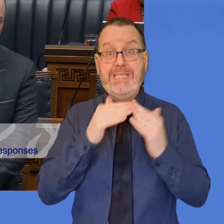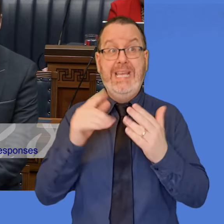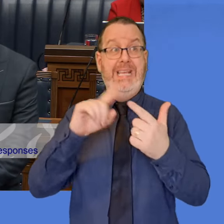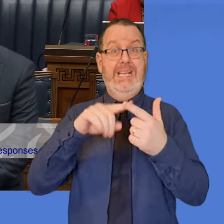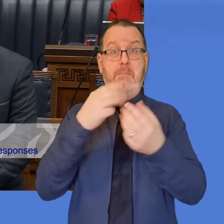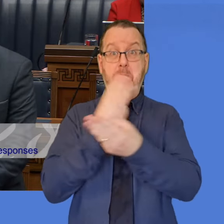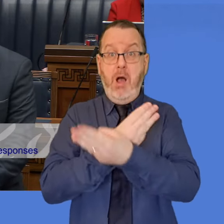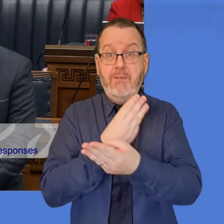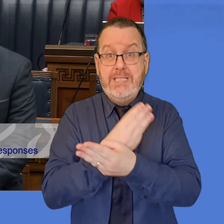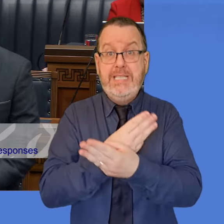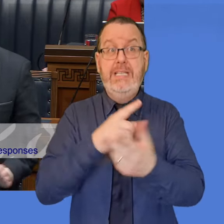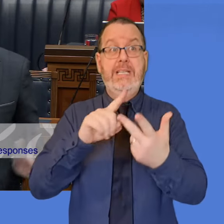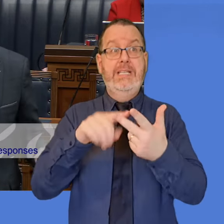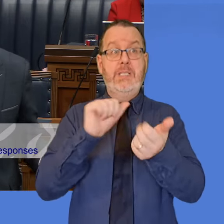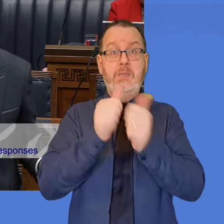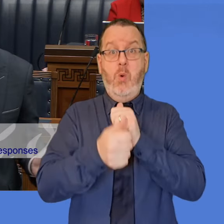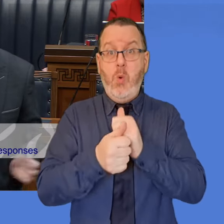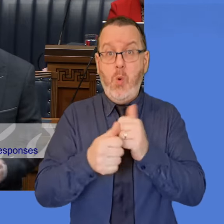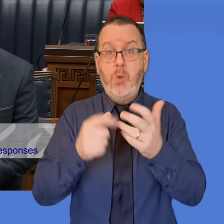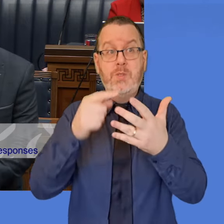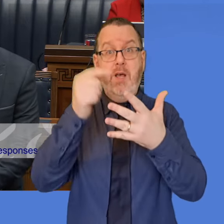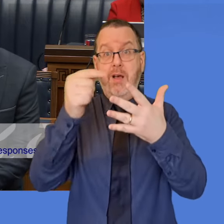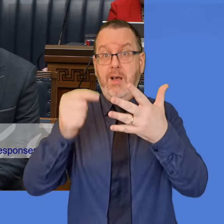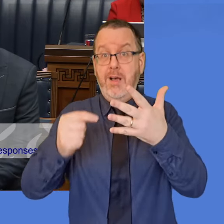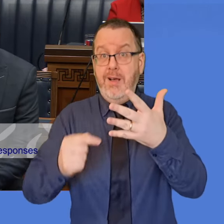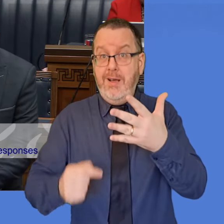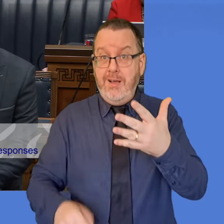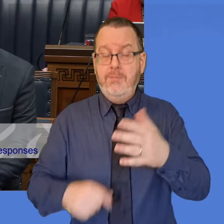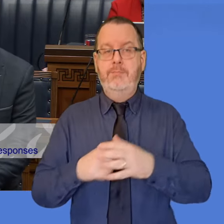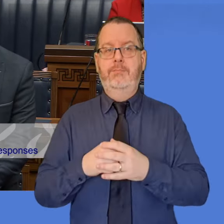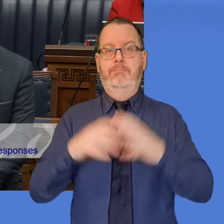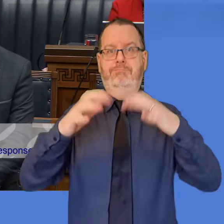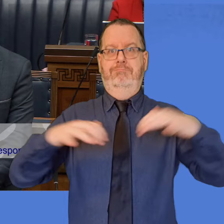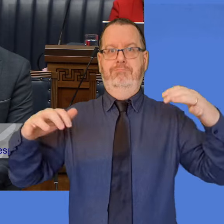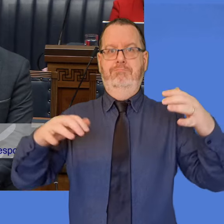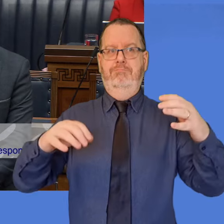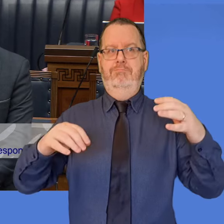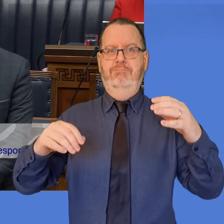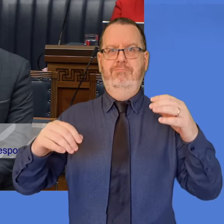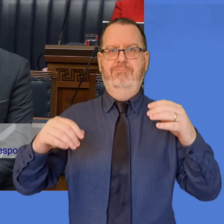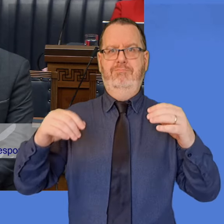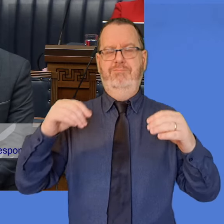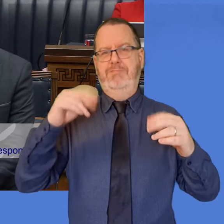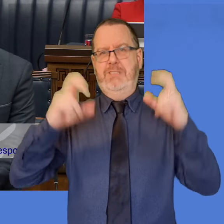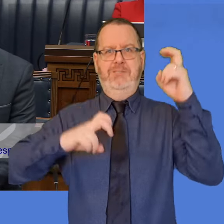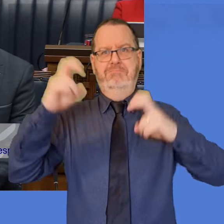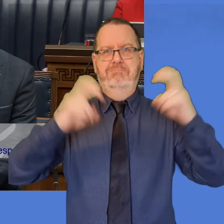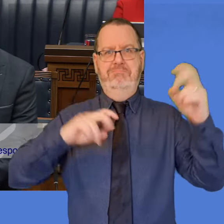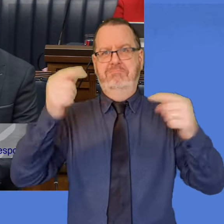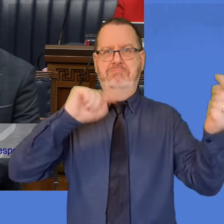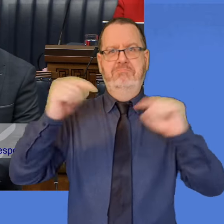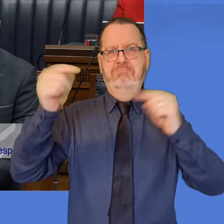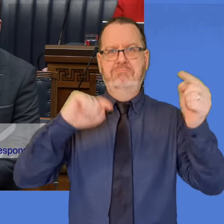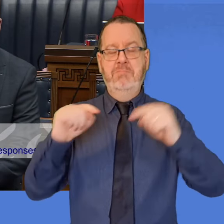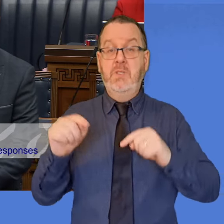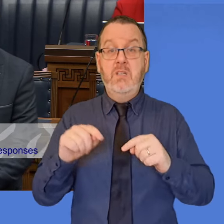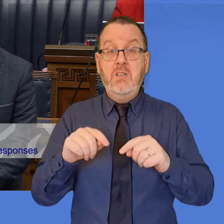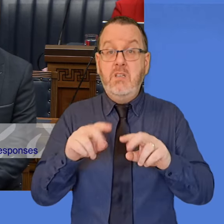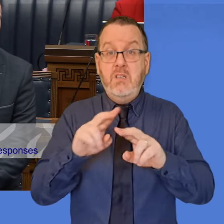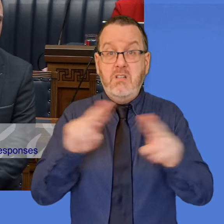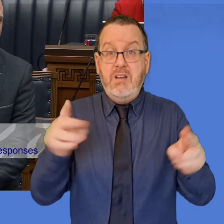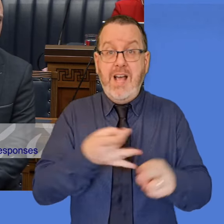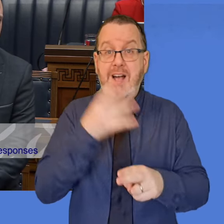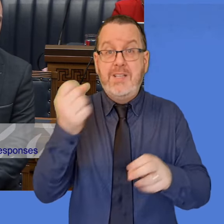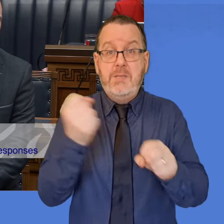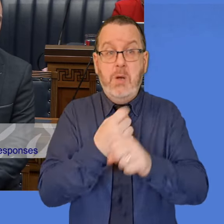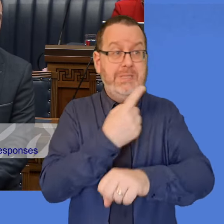about poverty, or about sports provision, or about homelessness, or about regeneration, or disability